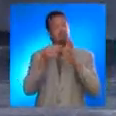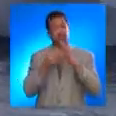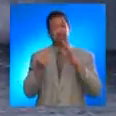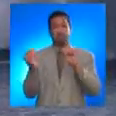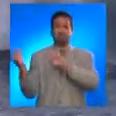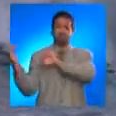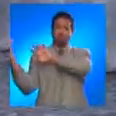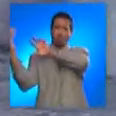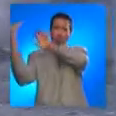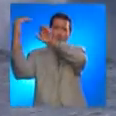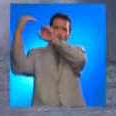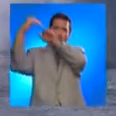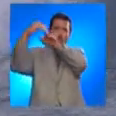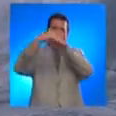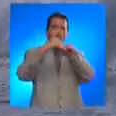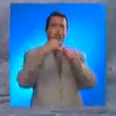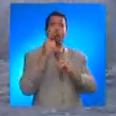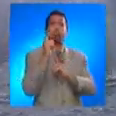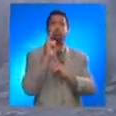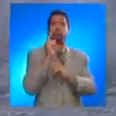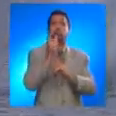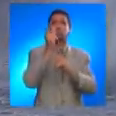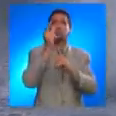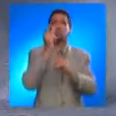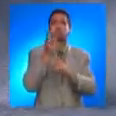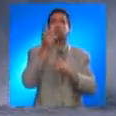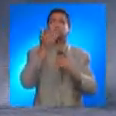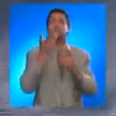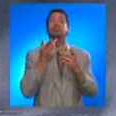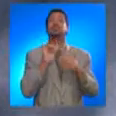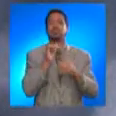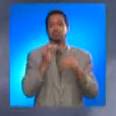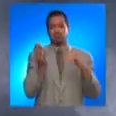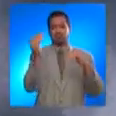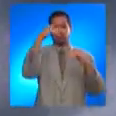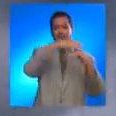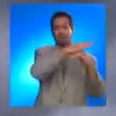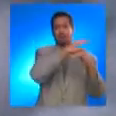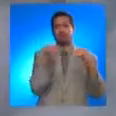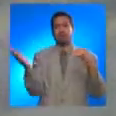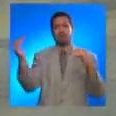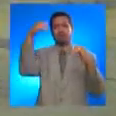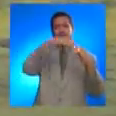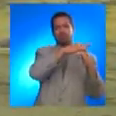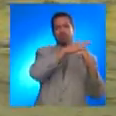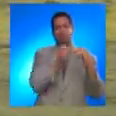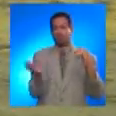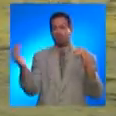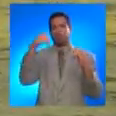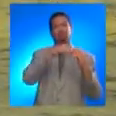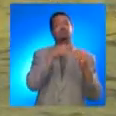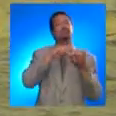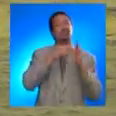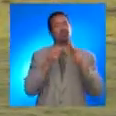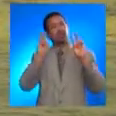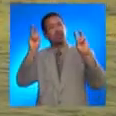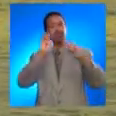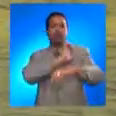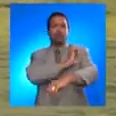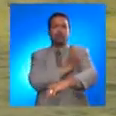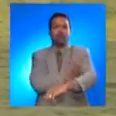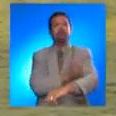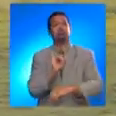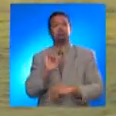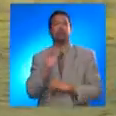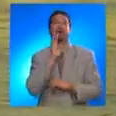and move in the same direction for several minutes. This, combined with the distance between waves, makes water volume